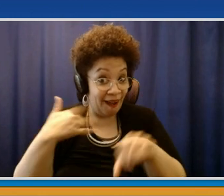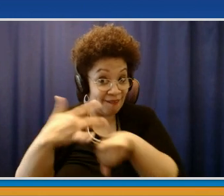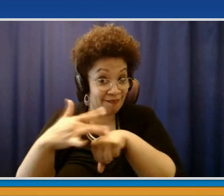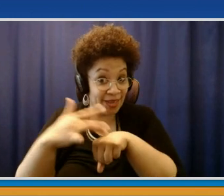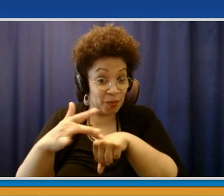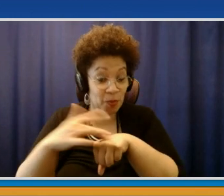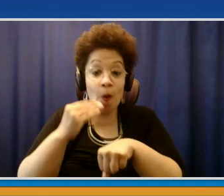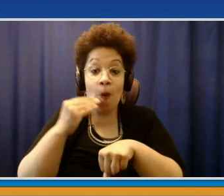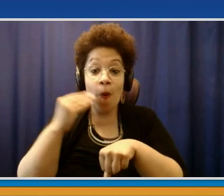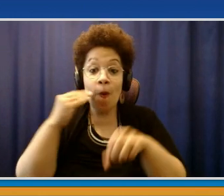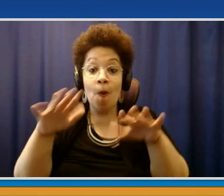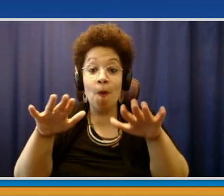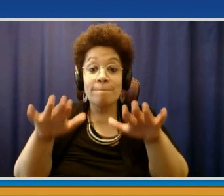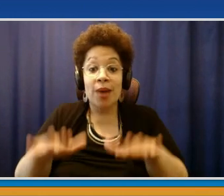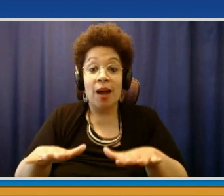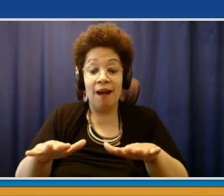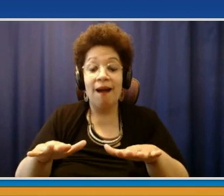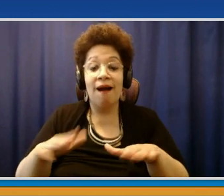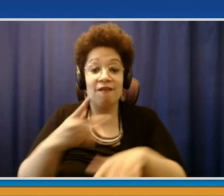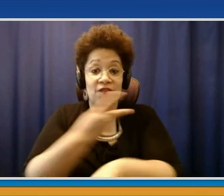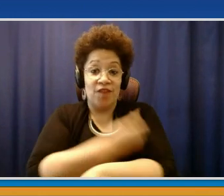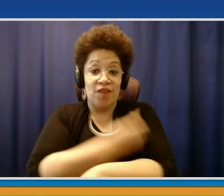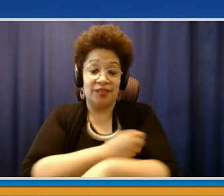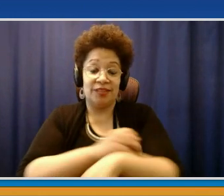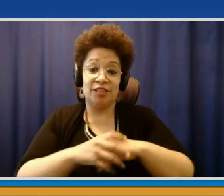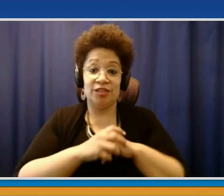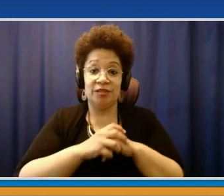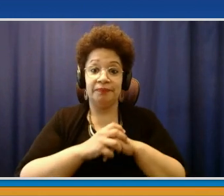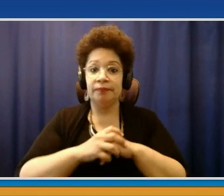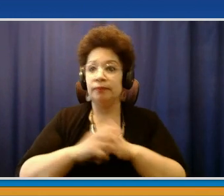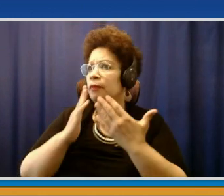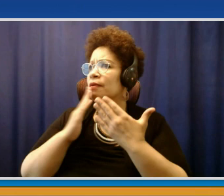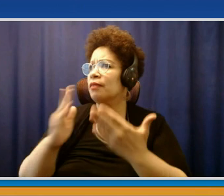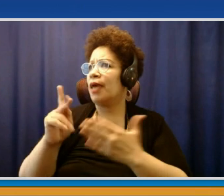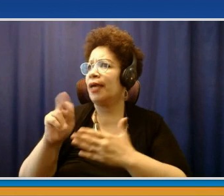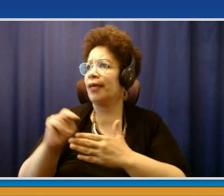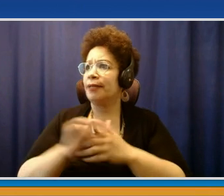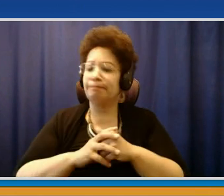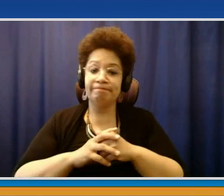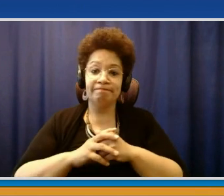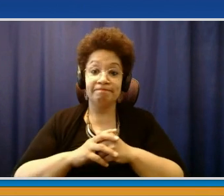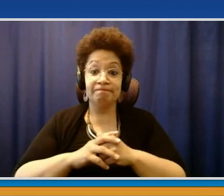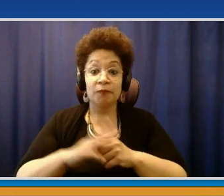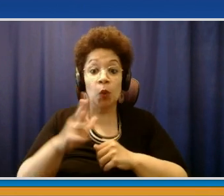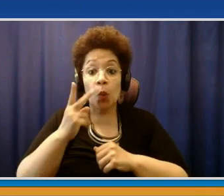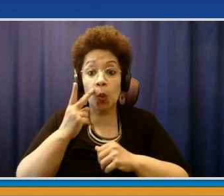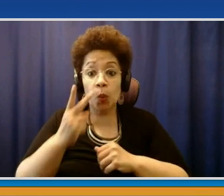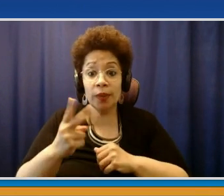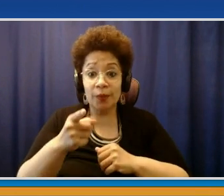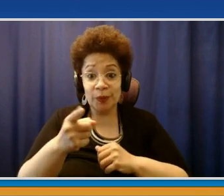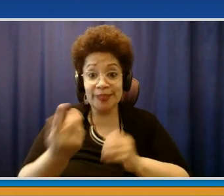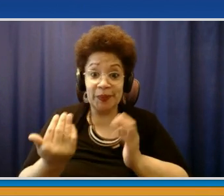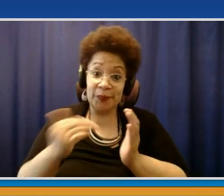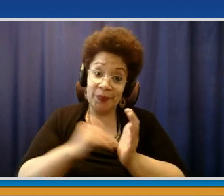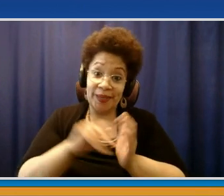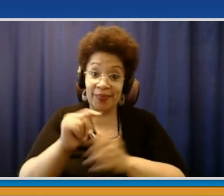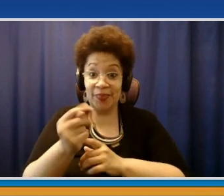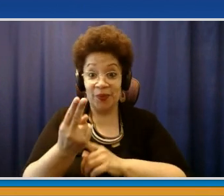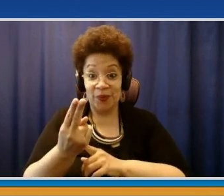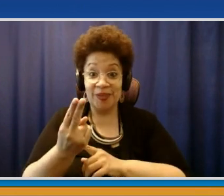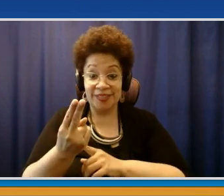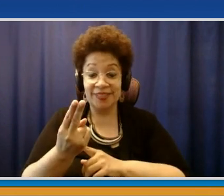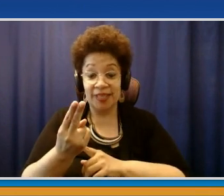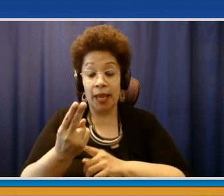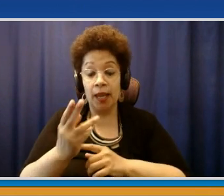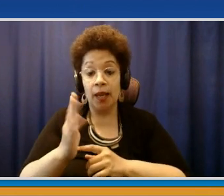Thanks very much, Ken. We'll be back again on Thursday as we have for the last number of months with an update at 2 o